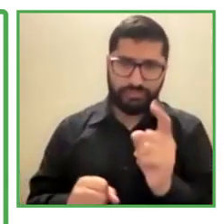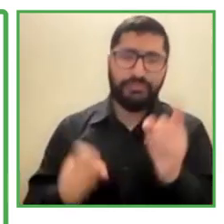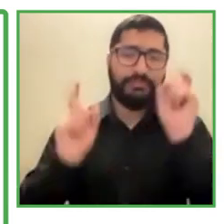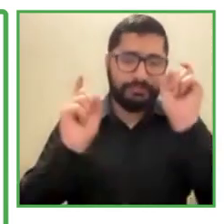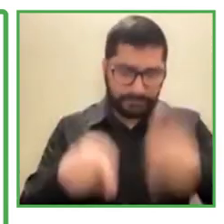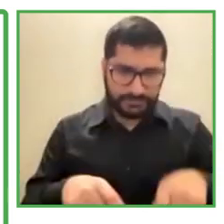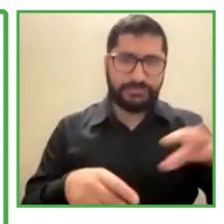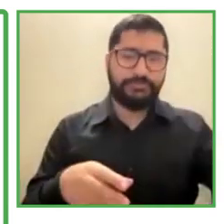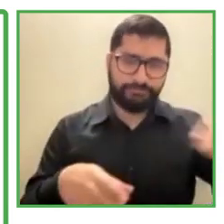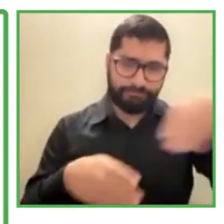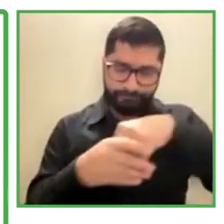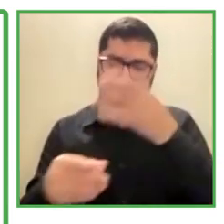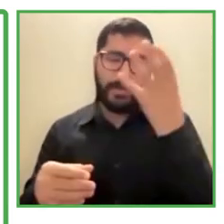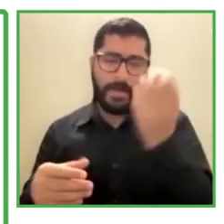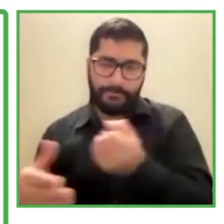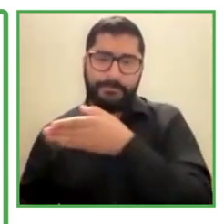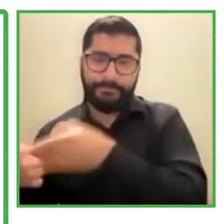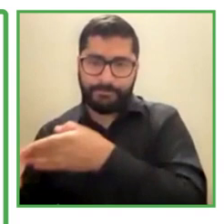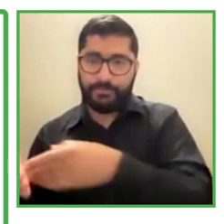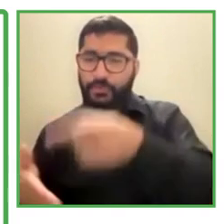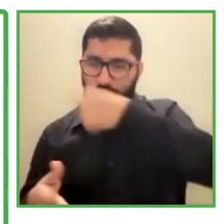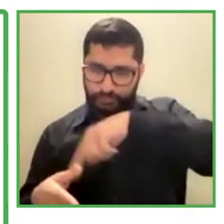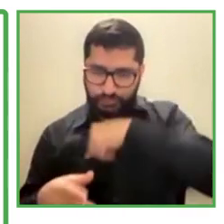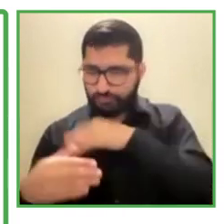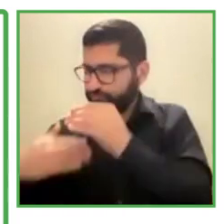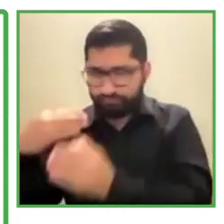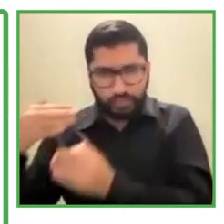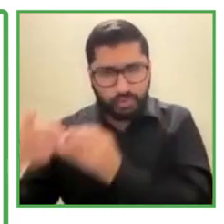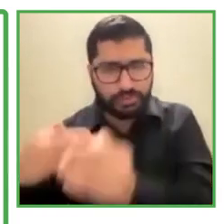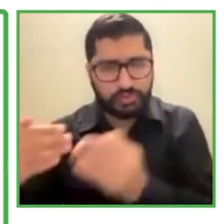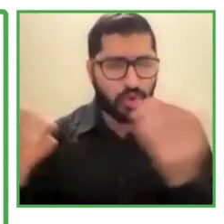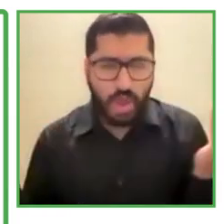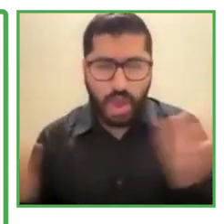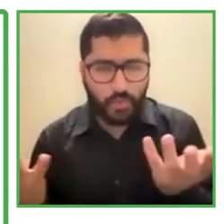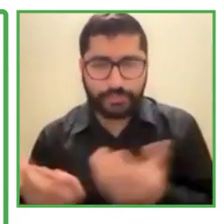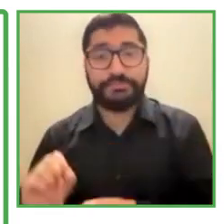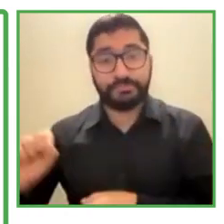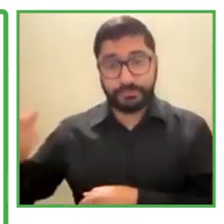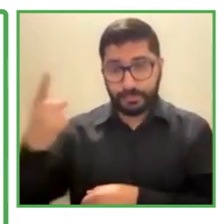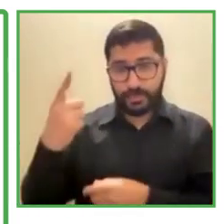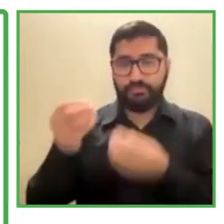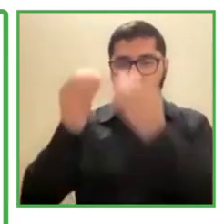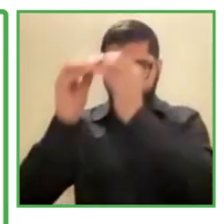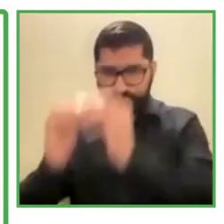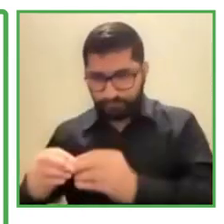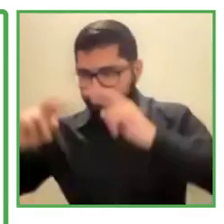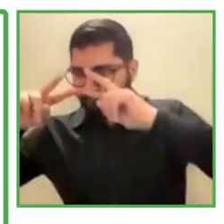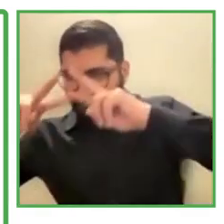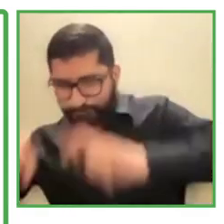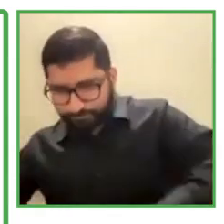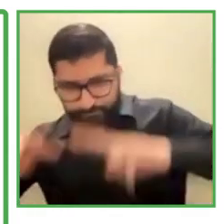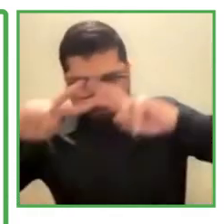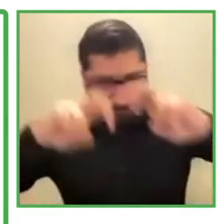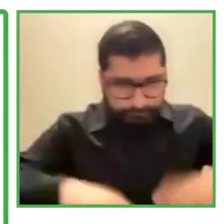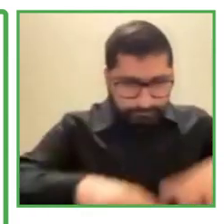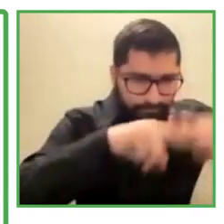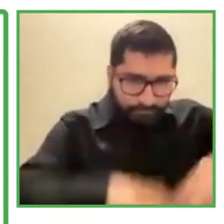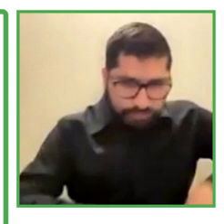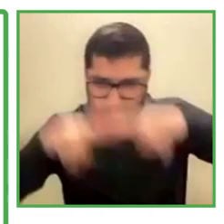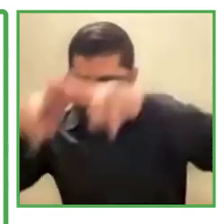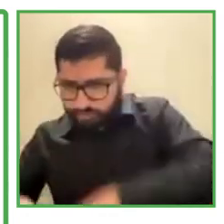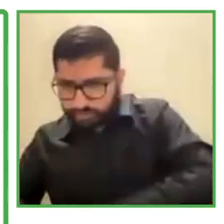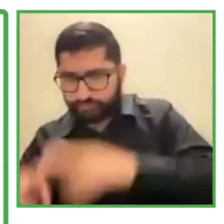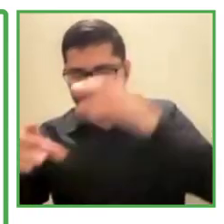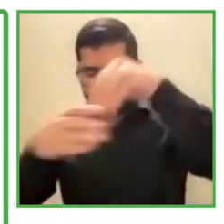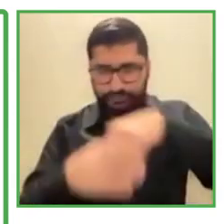the needs of the client. And then, once we agree on a job criteria, depending on the number of hirings and the vacancies that we have, we